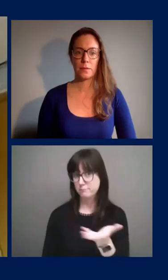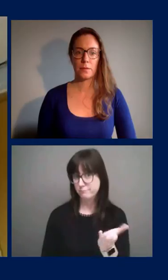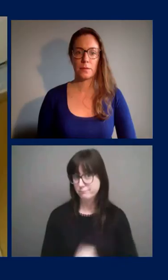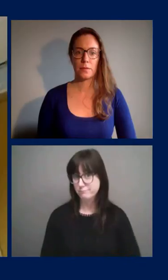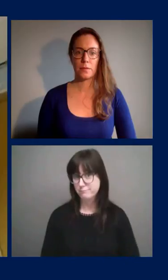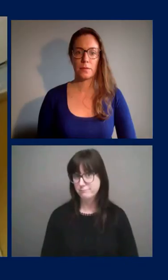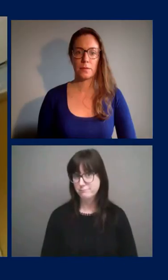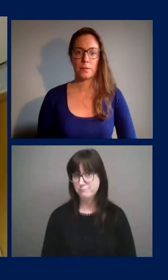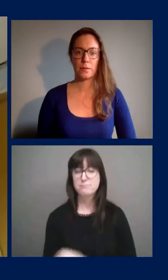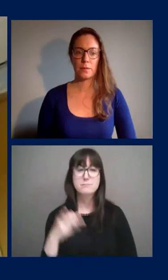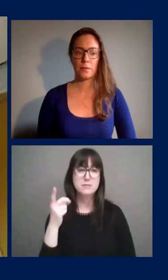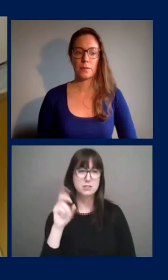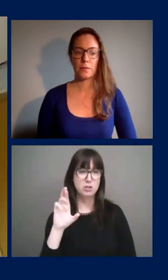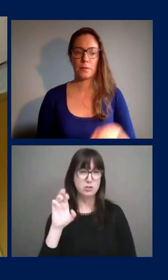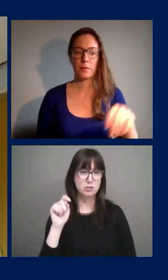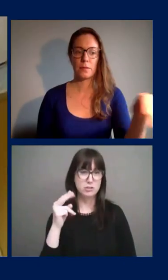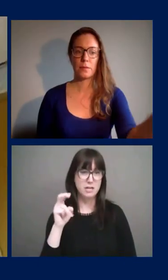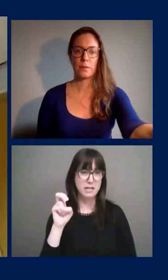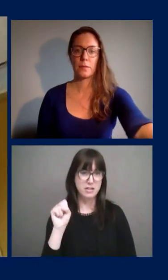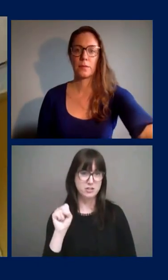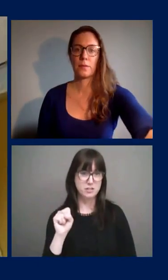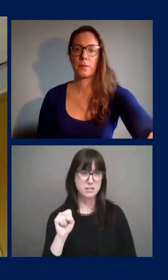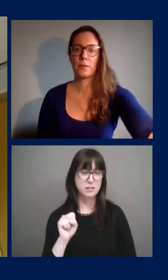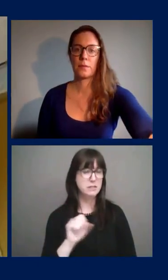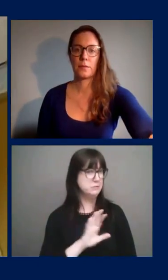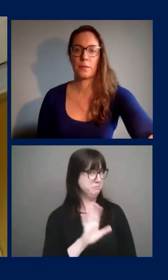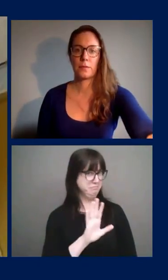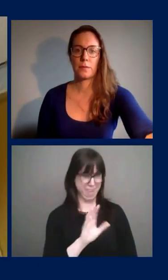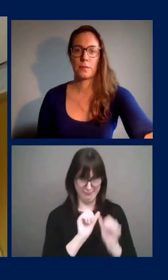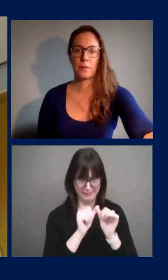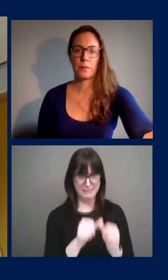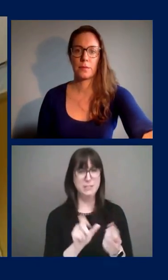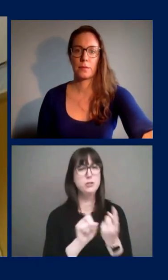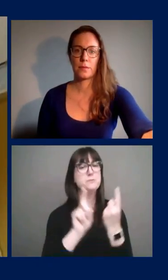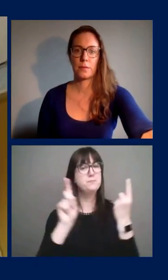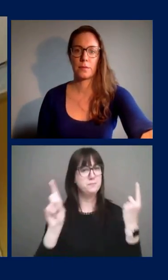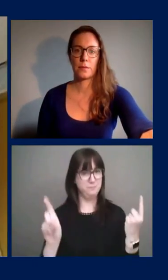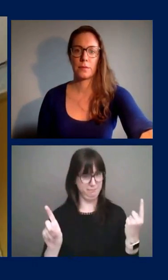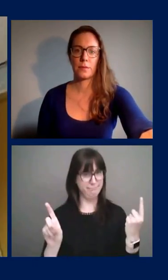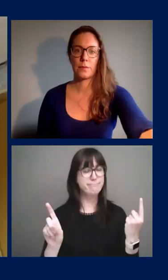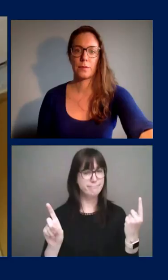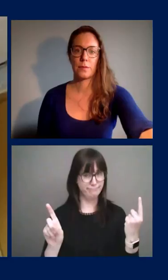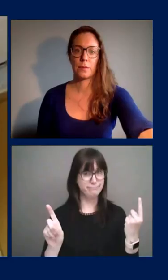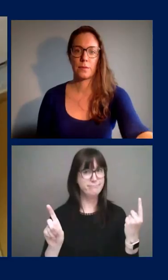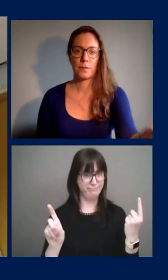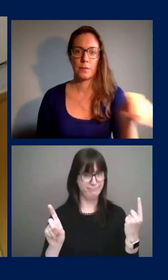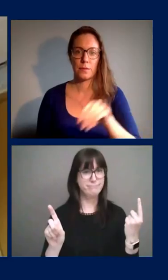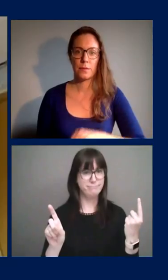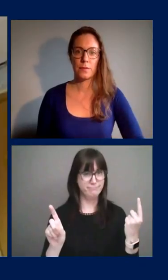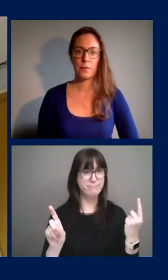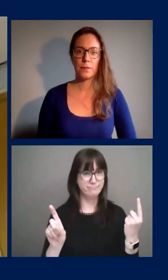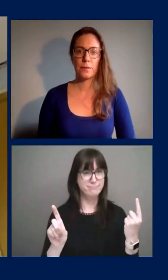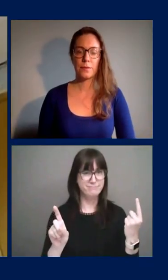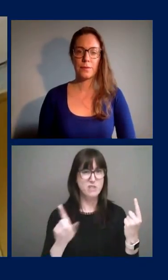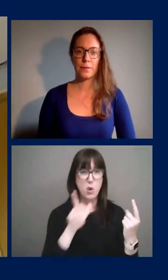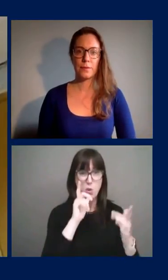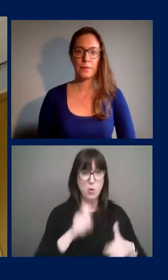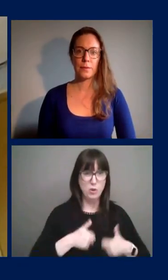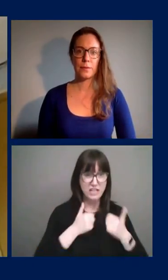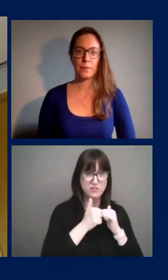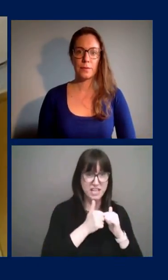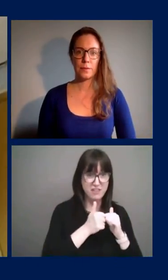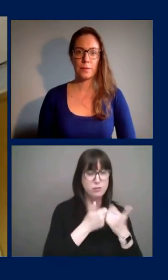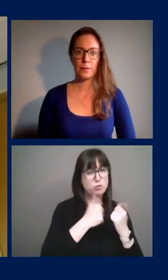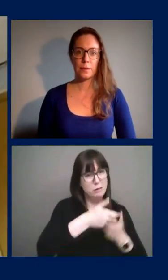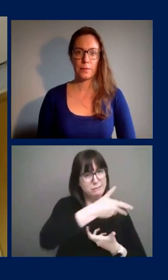No. The recommendations to continue practicing physical distancing and to limit your activities to the members of your household as much as